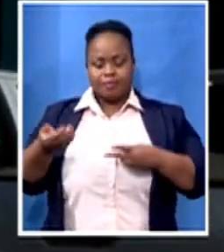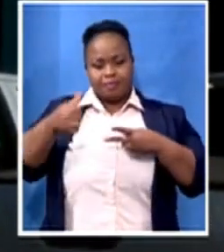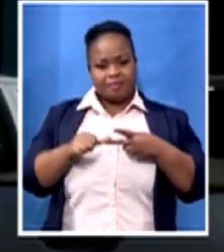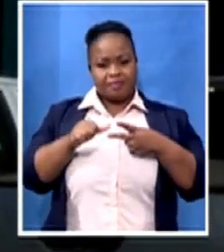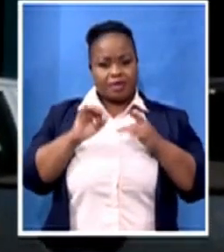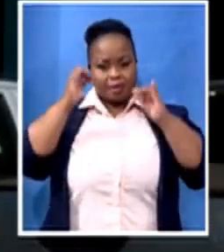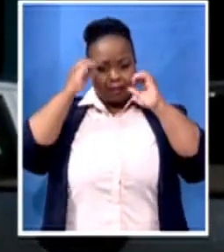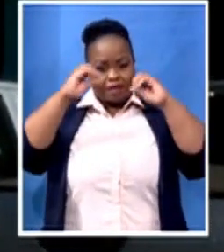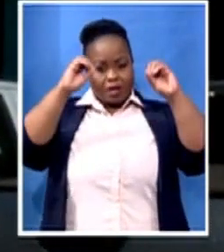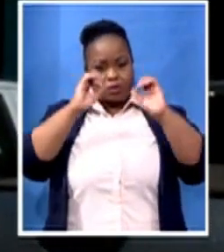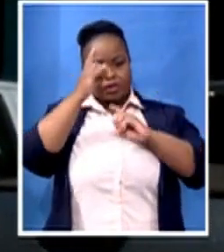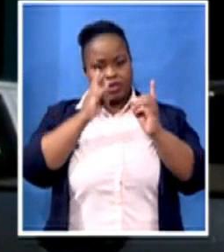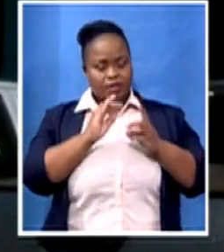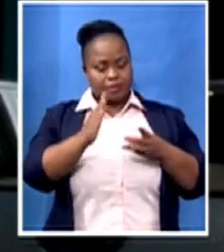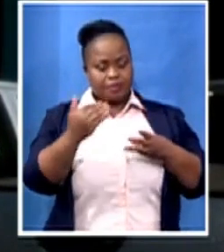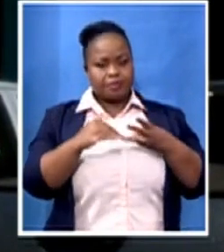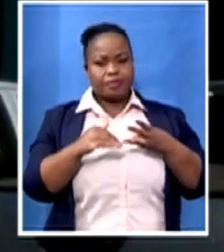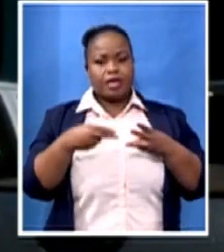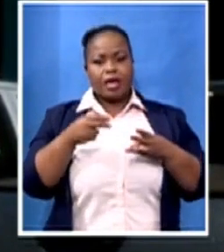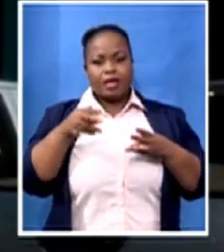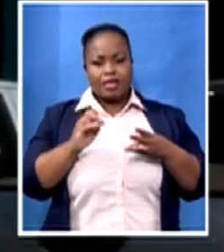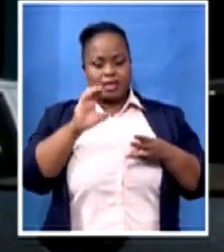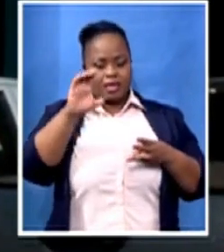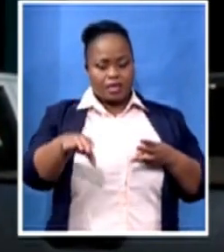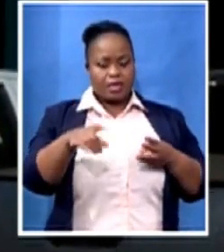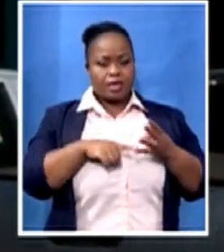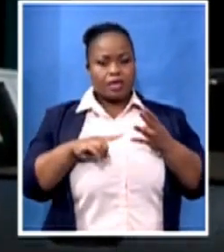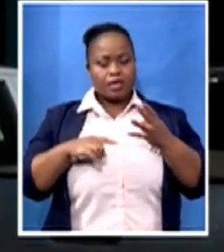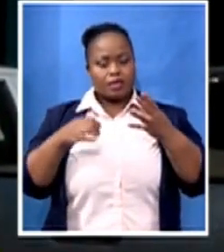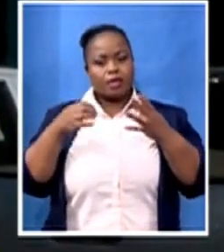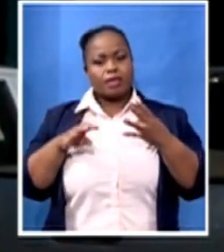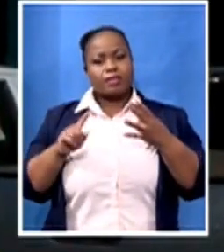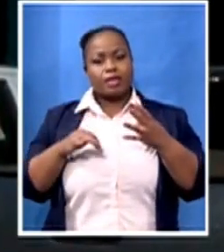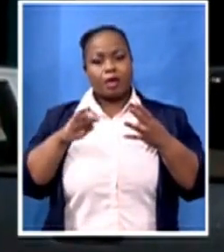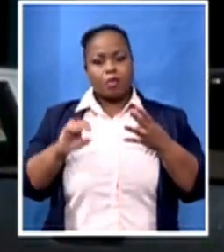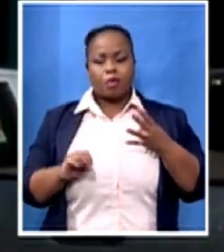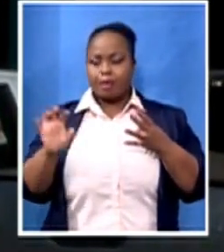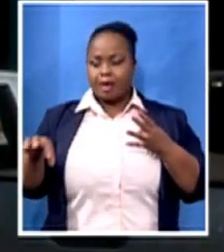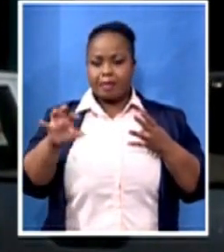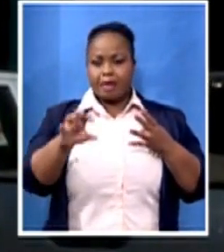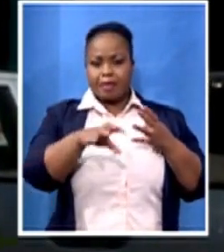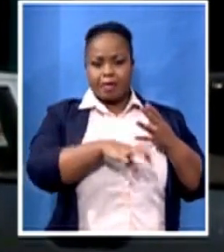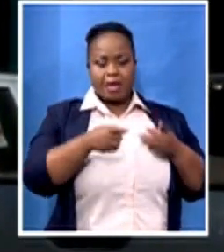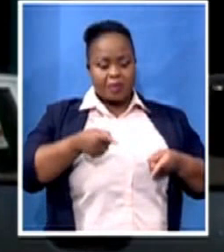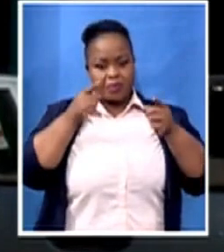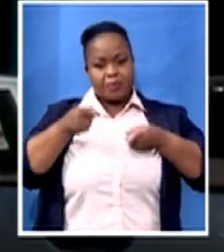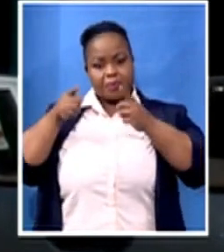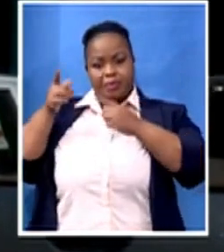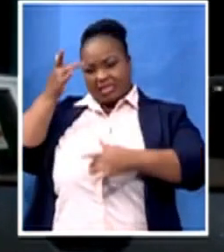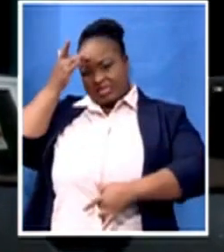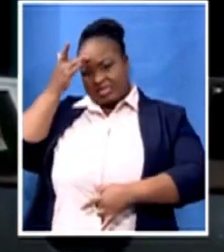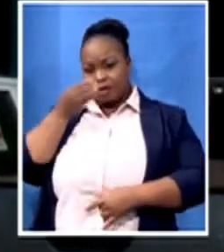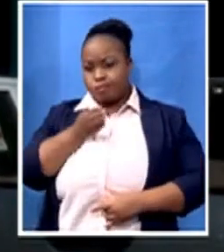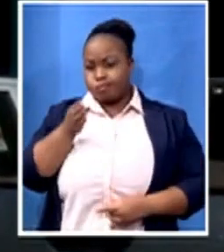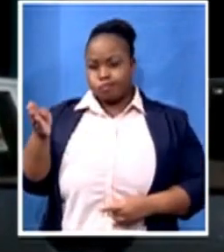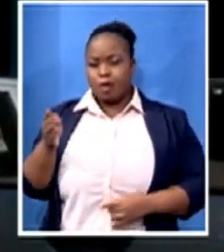followed by Oartambo. Not that other areas are not having figures, but they are a bit low. Then the distribution will